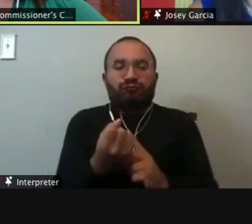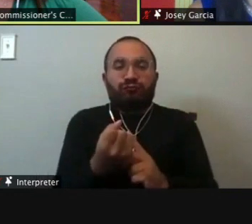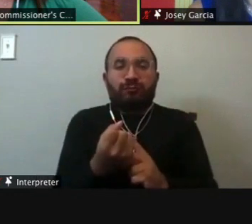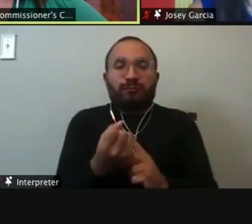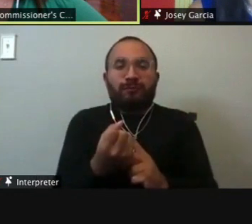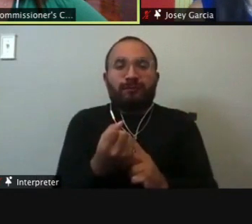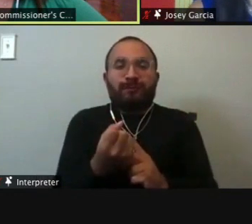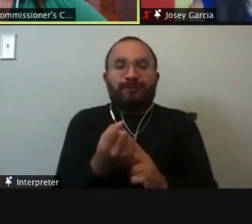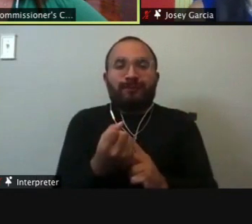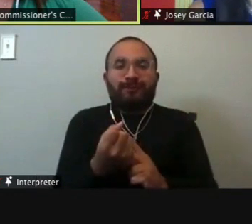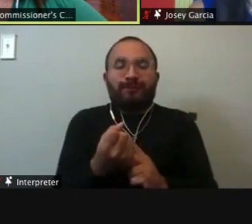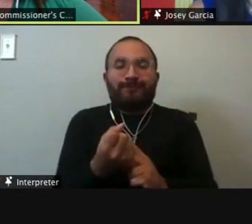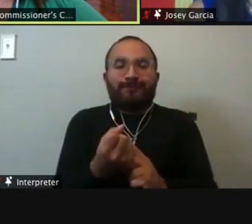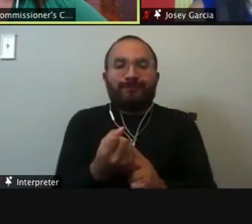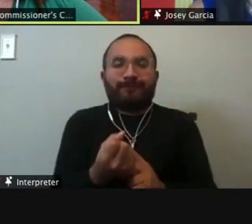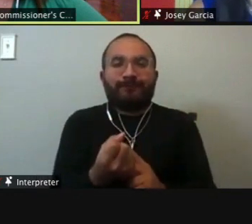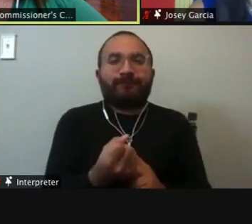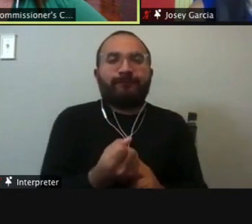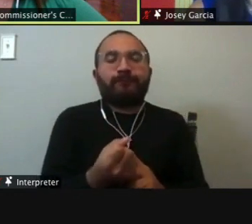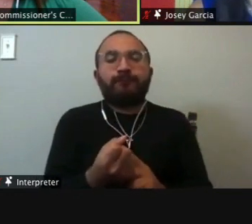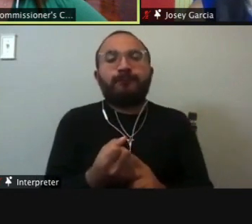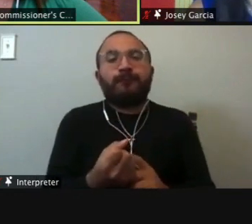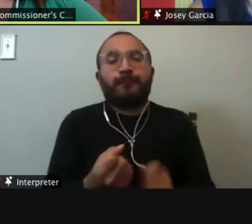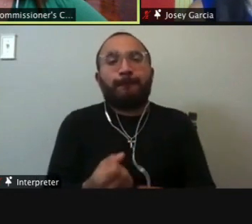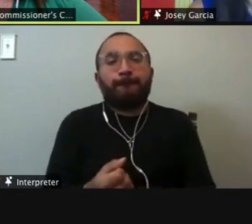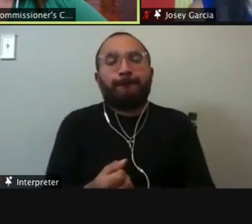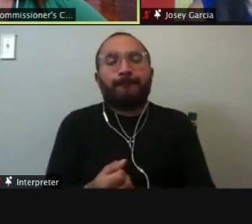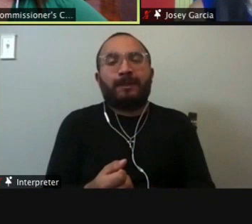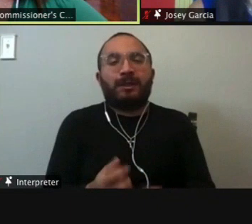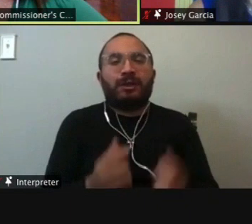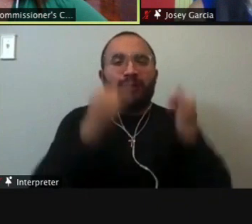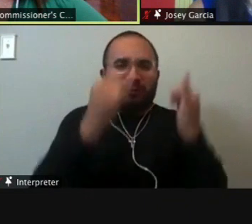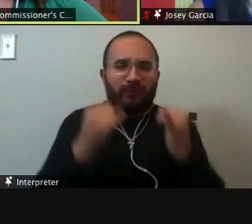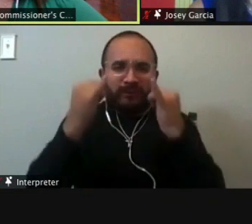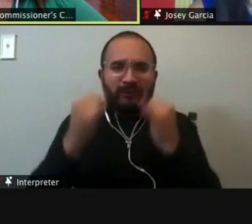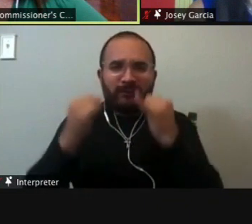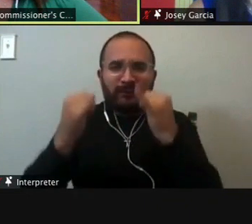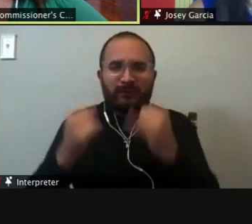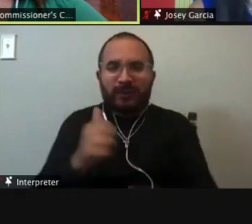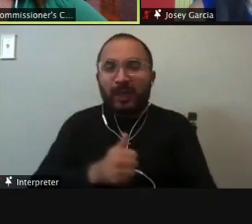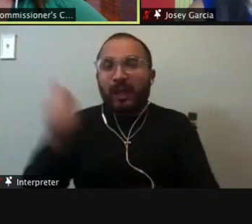providing some kind of treatment, anything to help keep, um, these individuals from going back into the system.